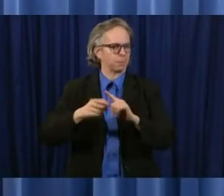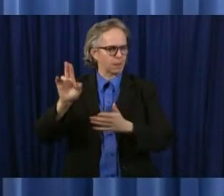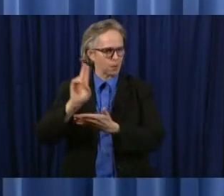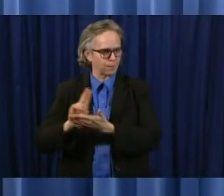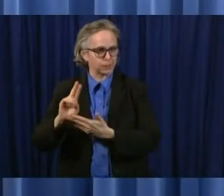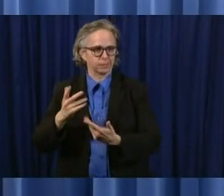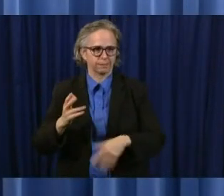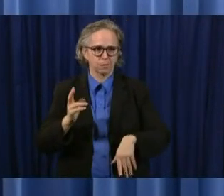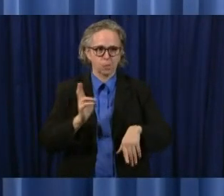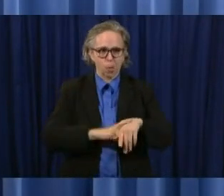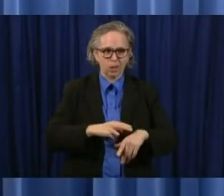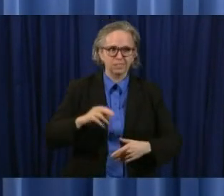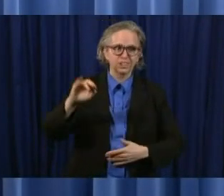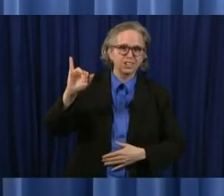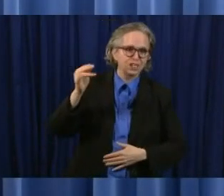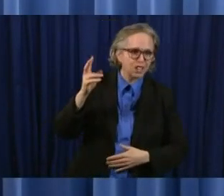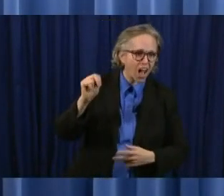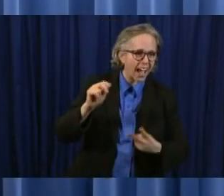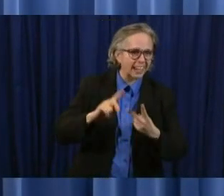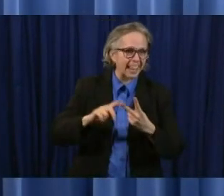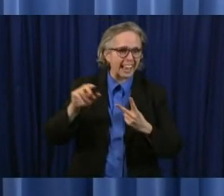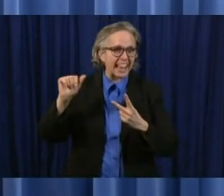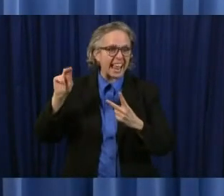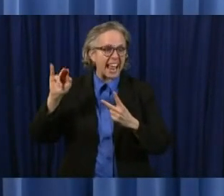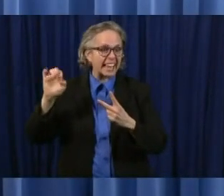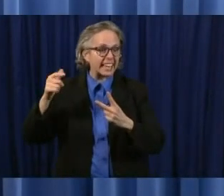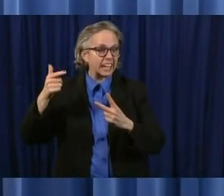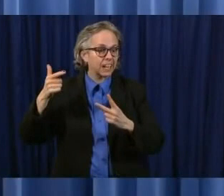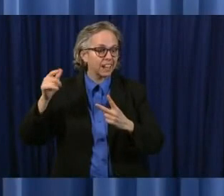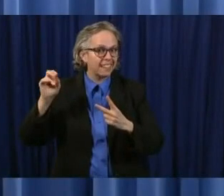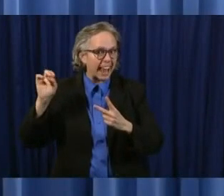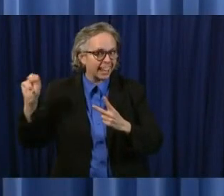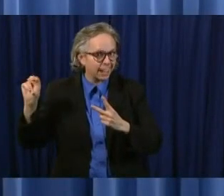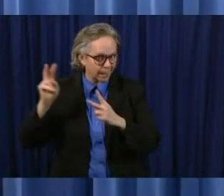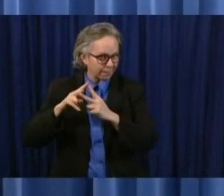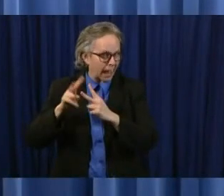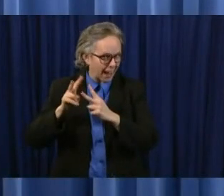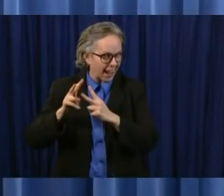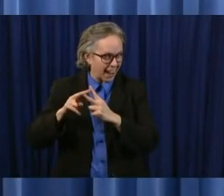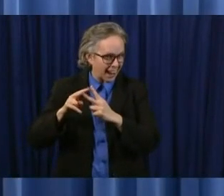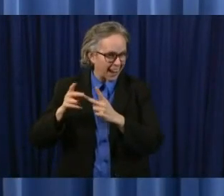graduated from so give a shout out to the the fighting muskies